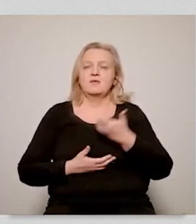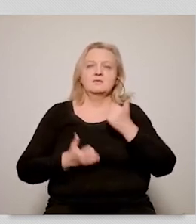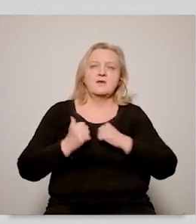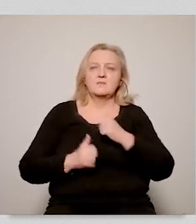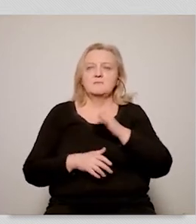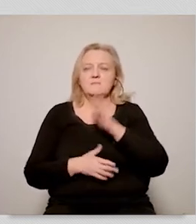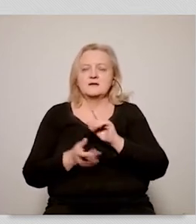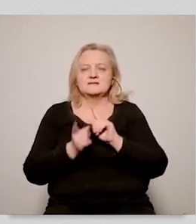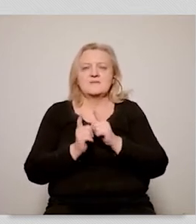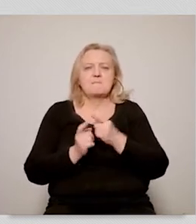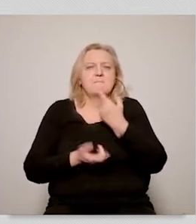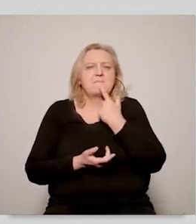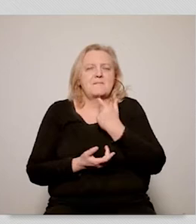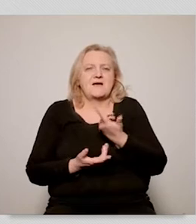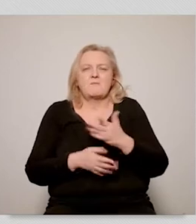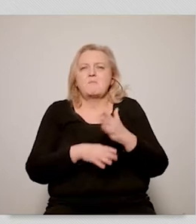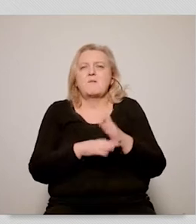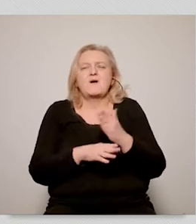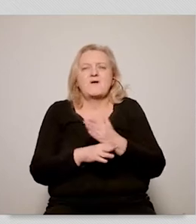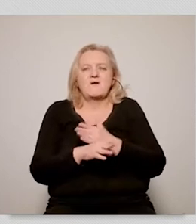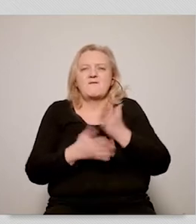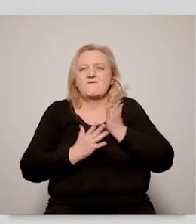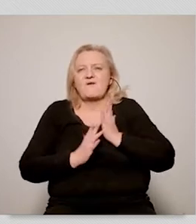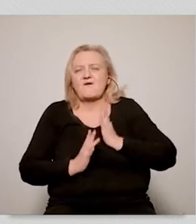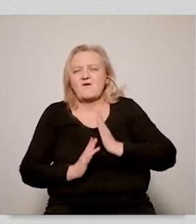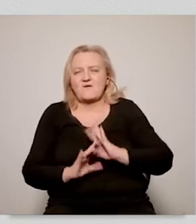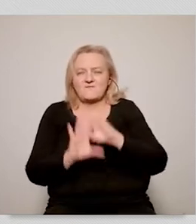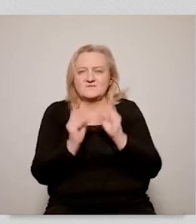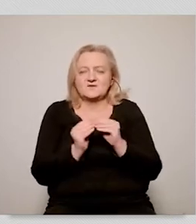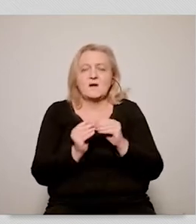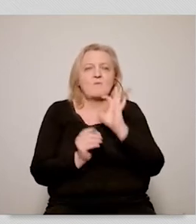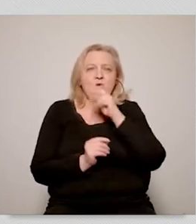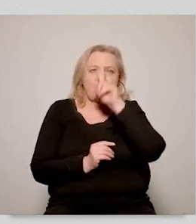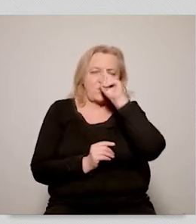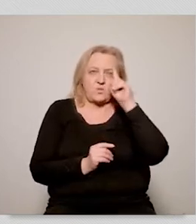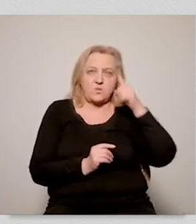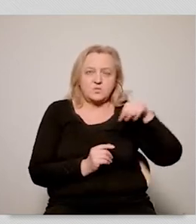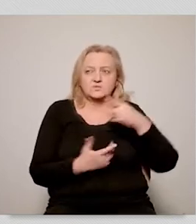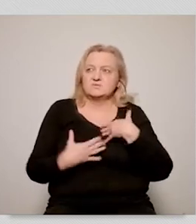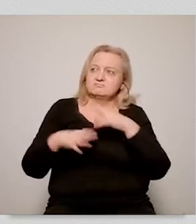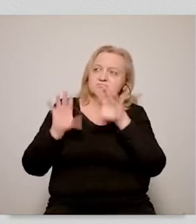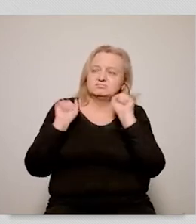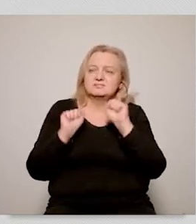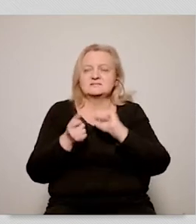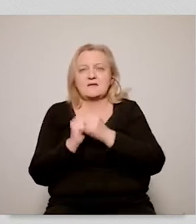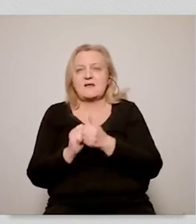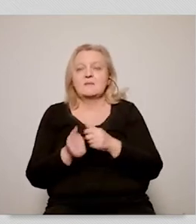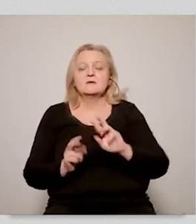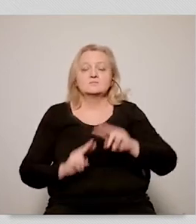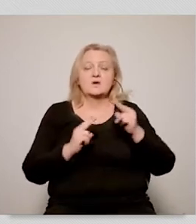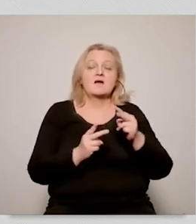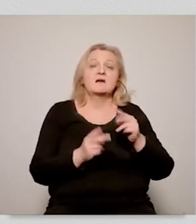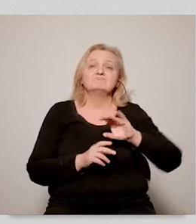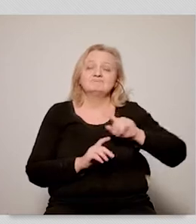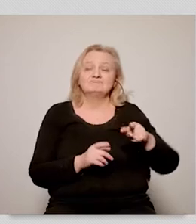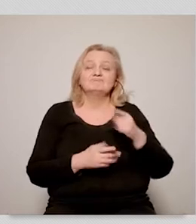the climate change are worried that we are not doing enough to fight the climate change. And this especially